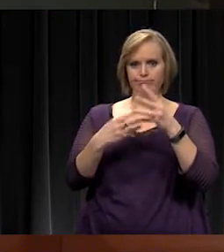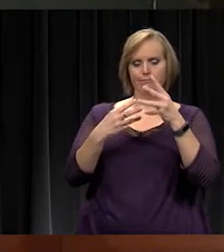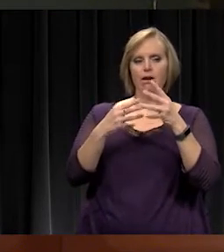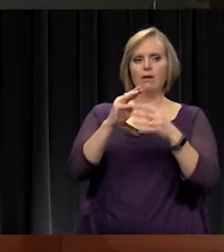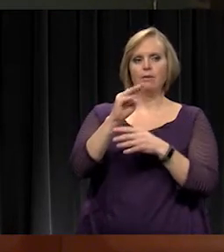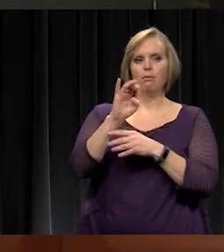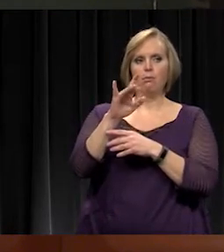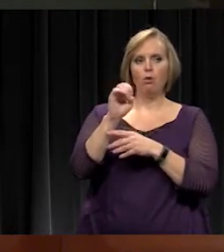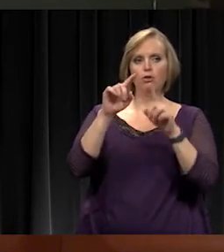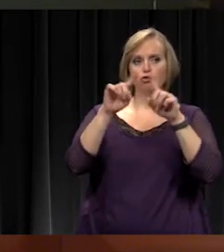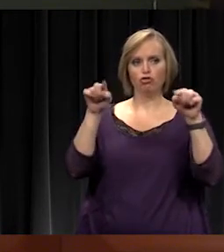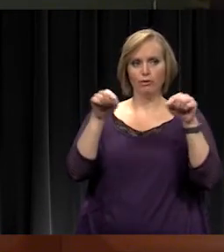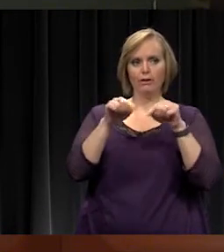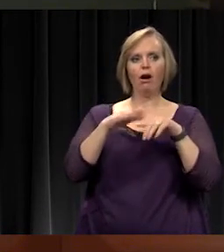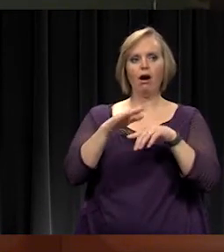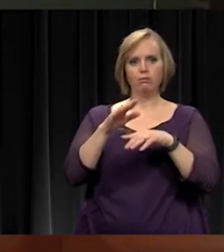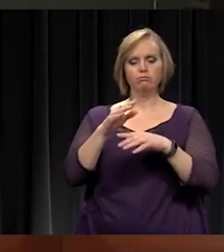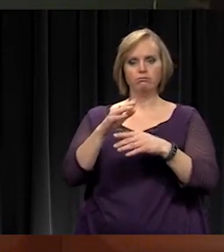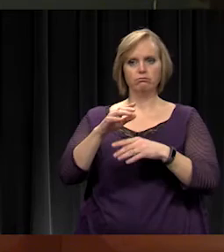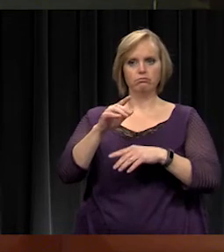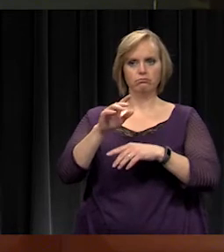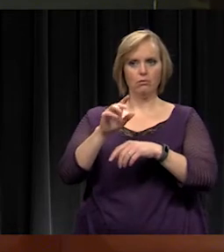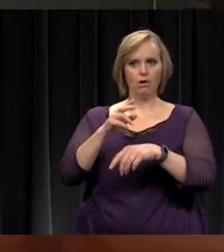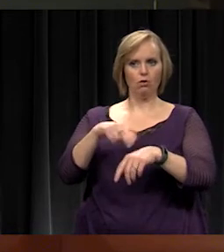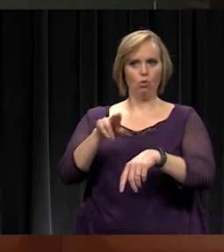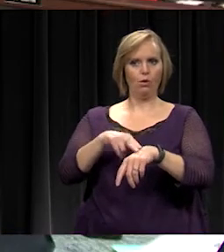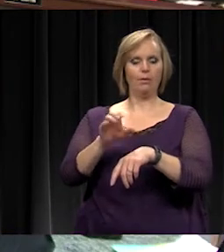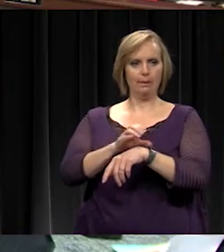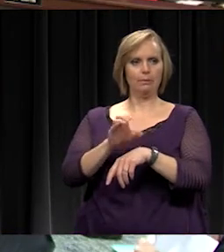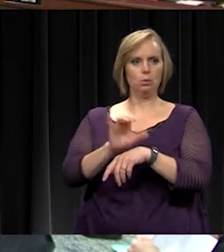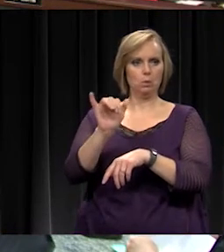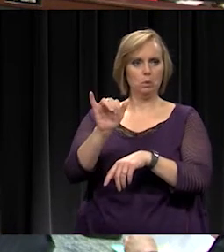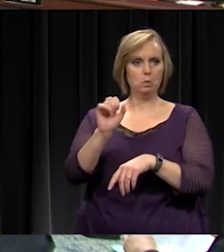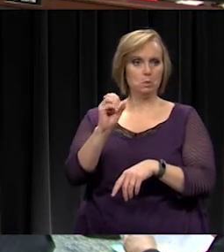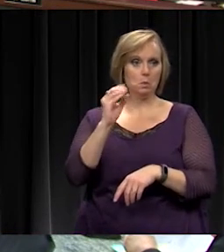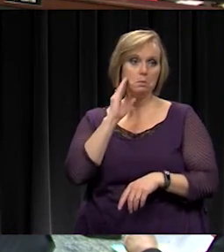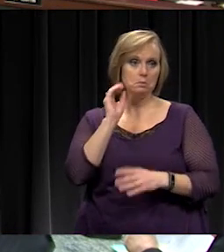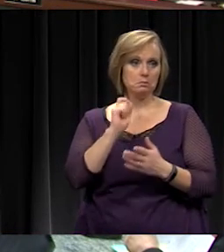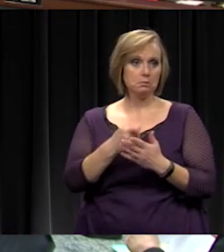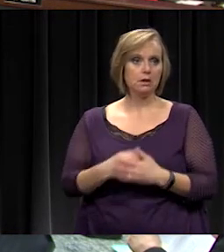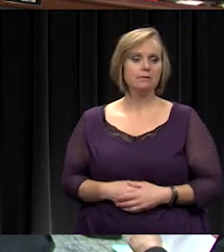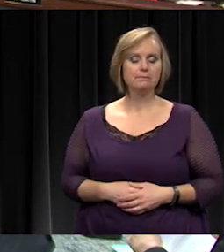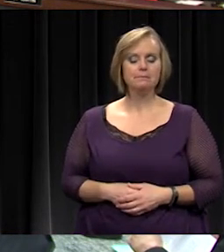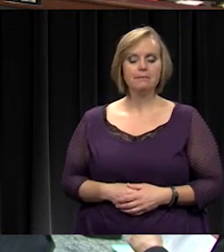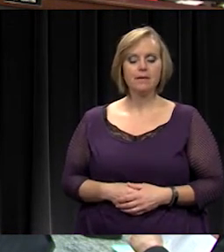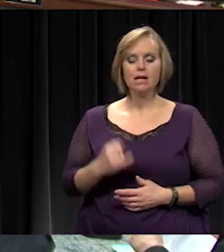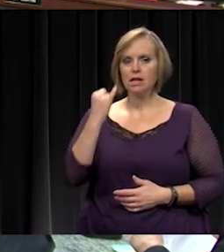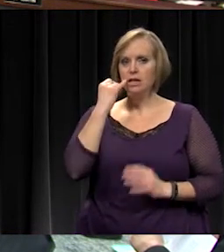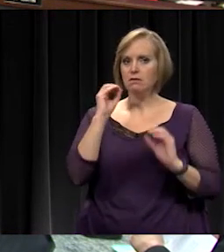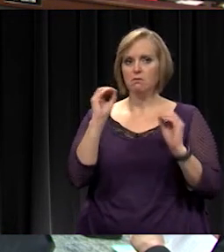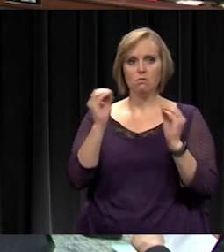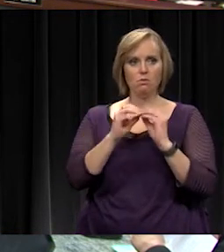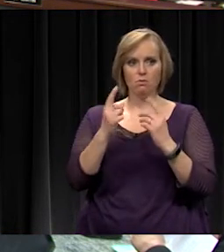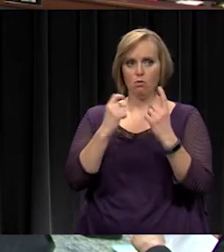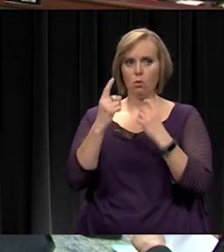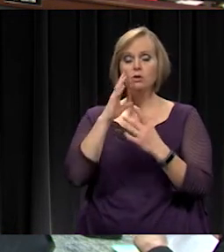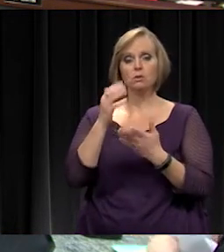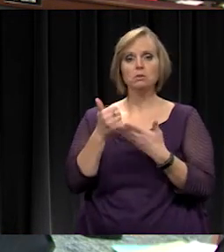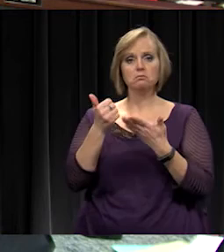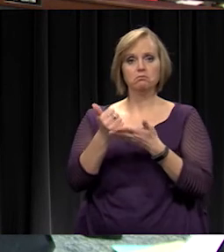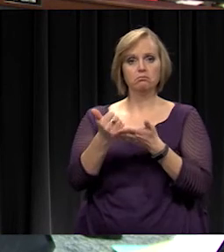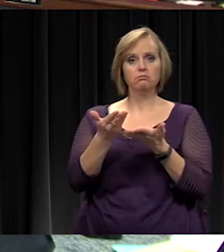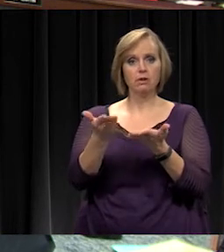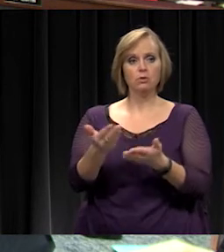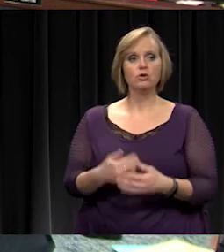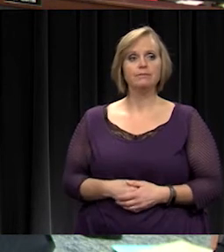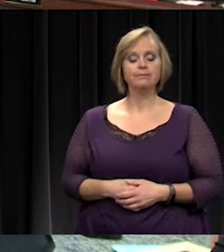nice. I mean, some people don't use their mobile devices for that. So if nobody has any questions, I'll make the motion. Okay.